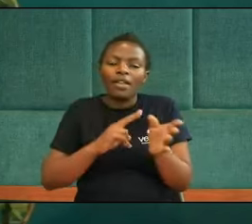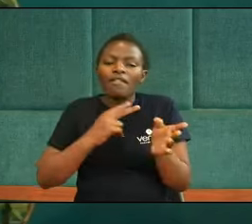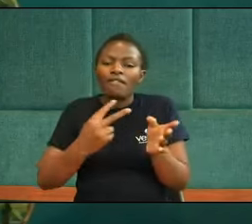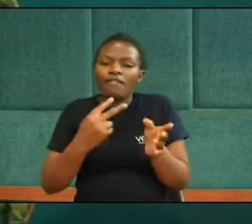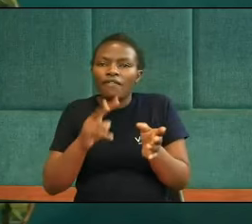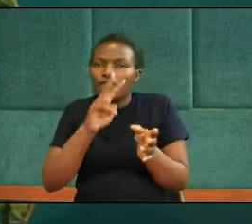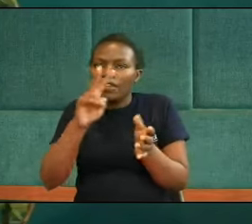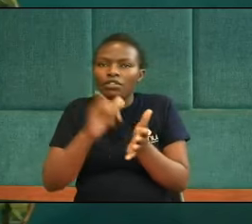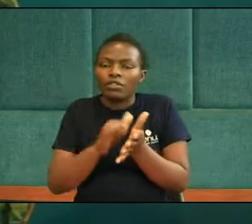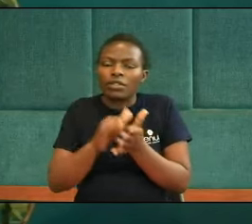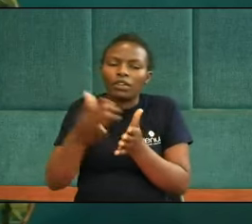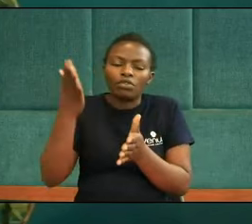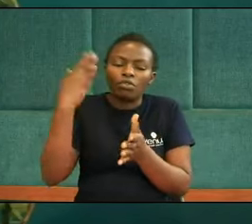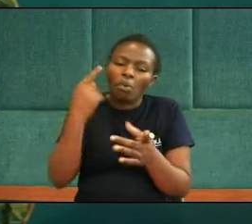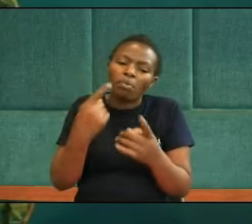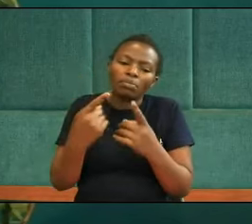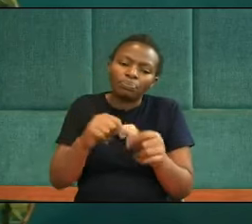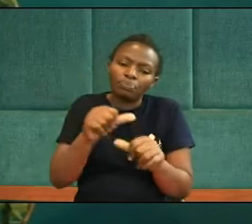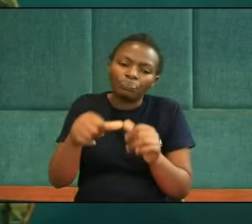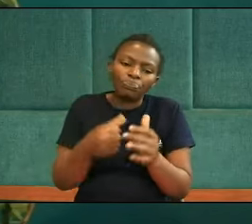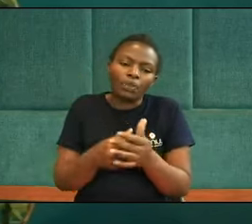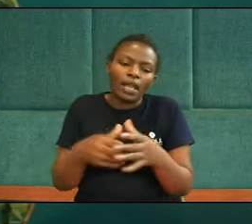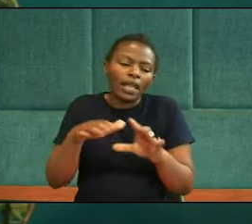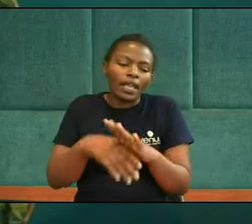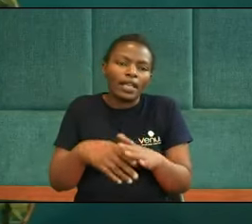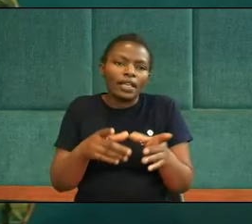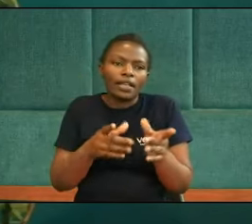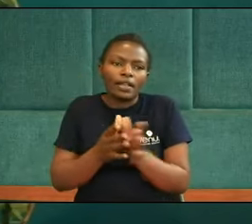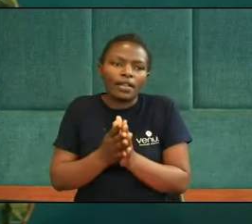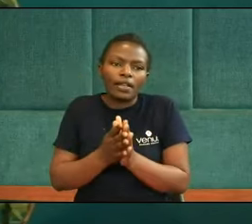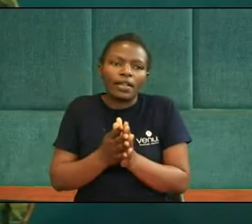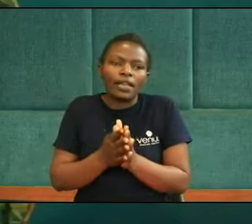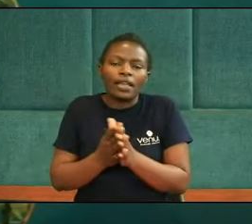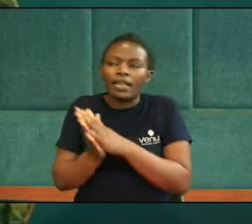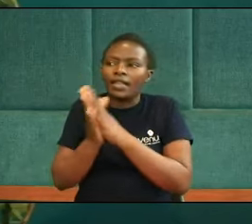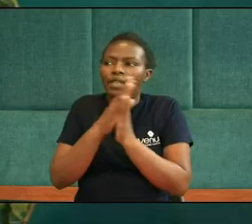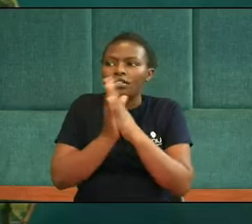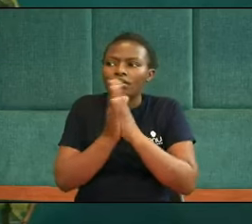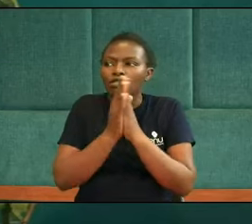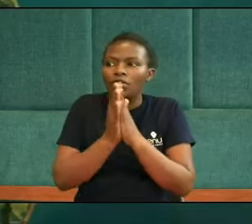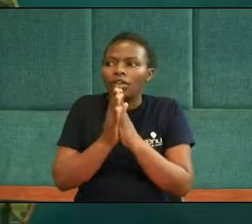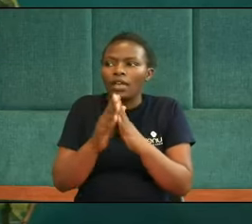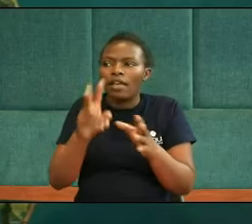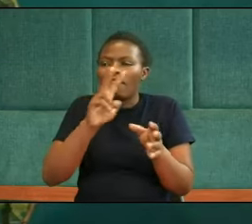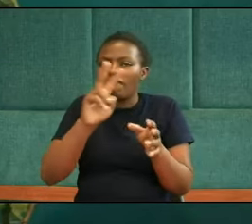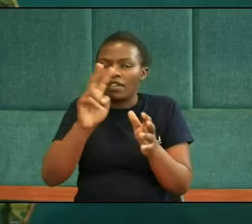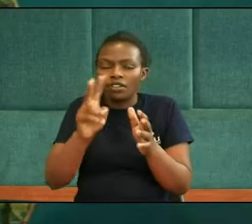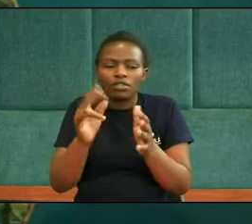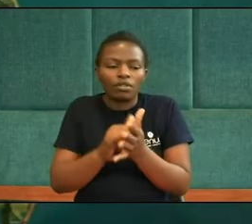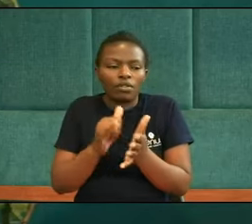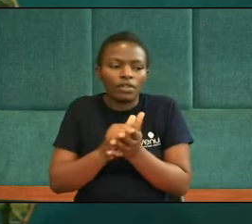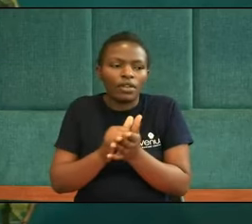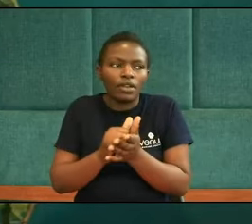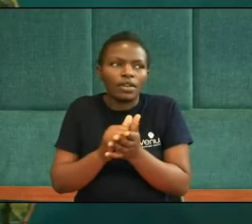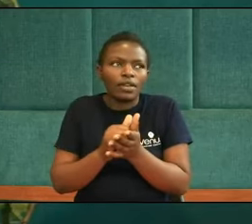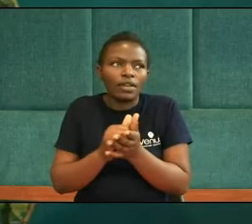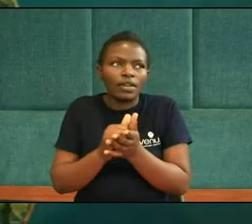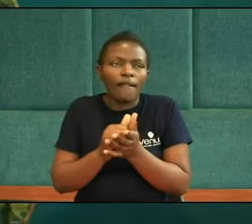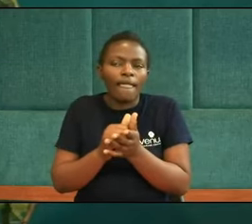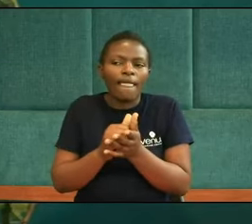been highlighted Number one It's the video Sorry The story Or rather the vision In regard to